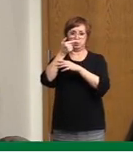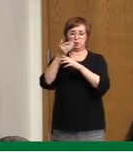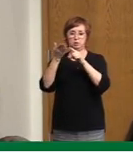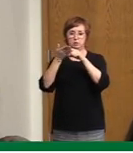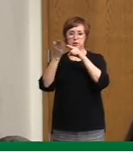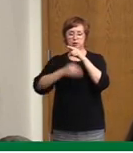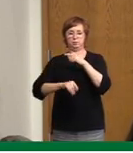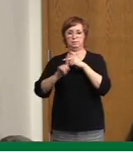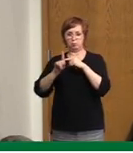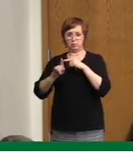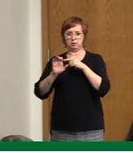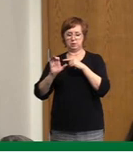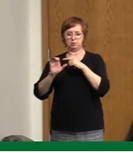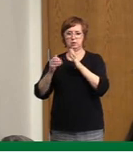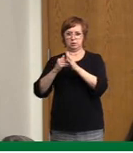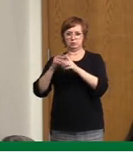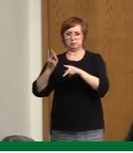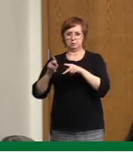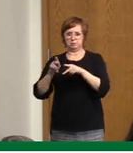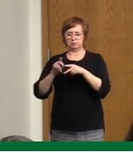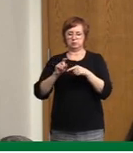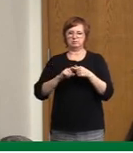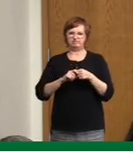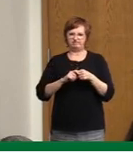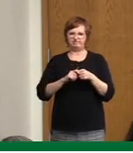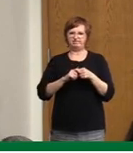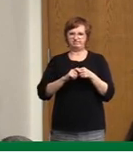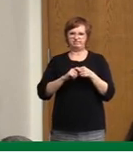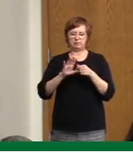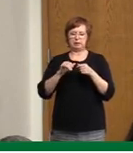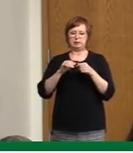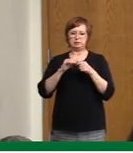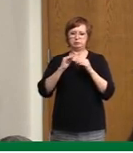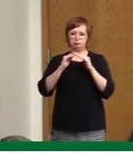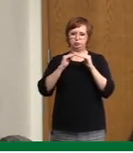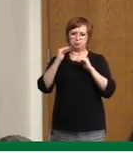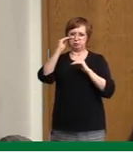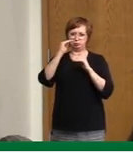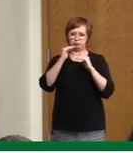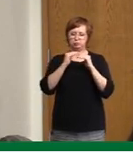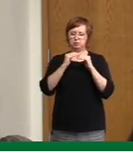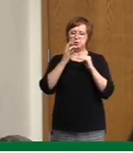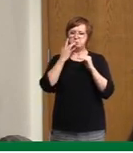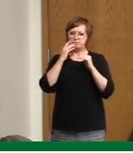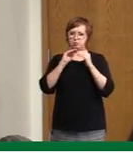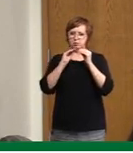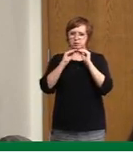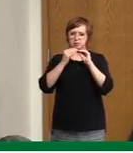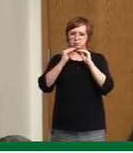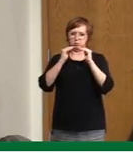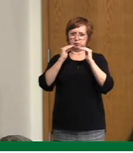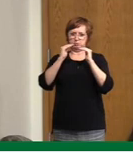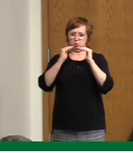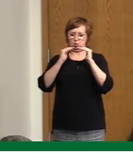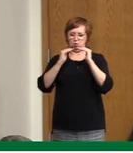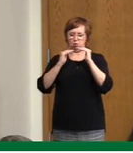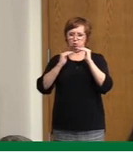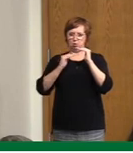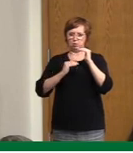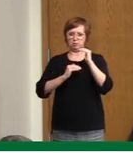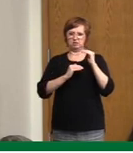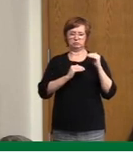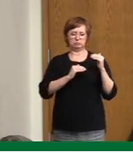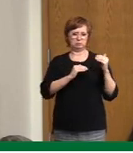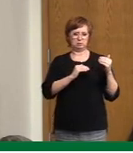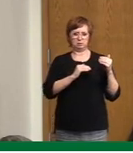these are really important indicators. We really want to see both of them trend down, and they are continuing to be quite high overall,